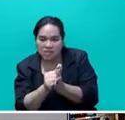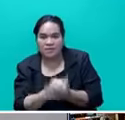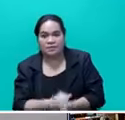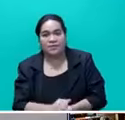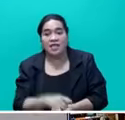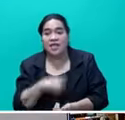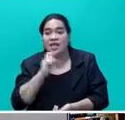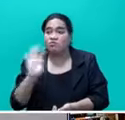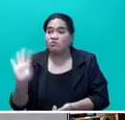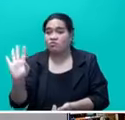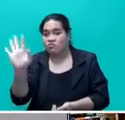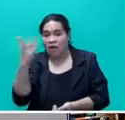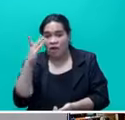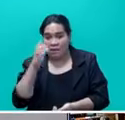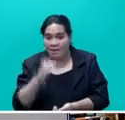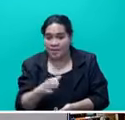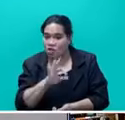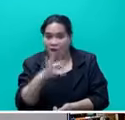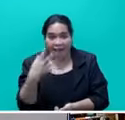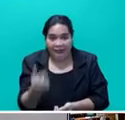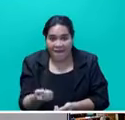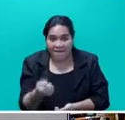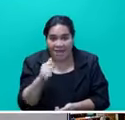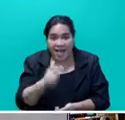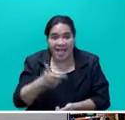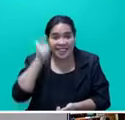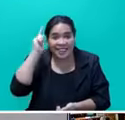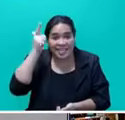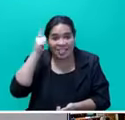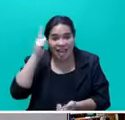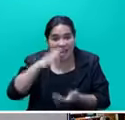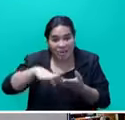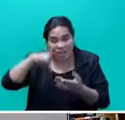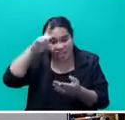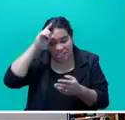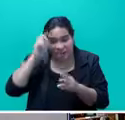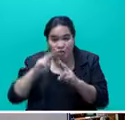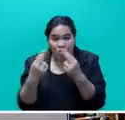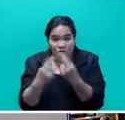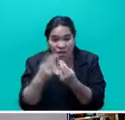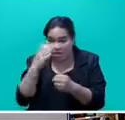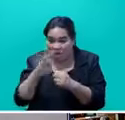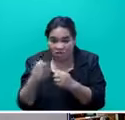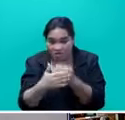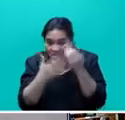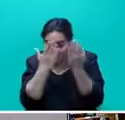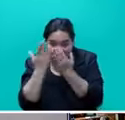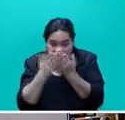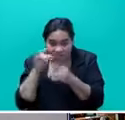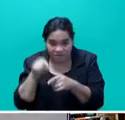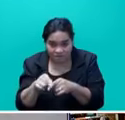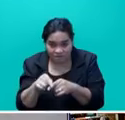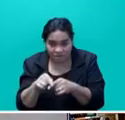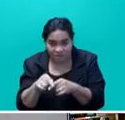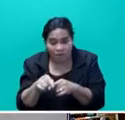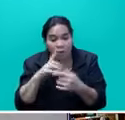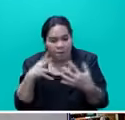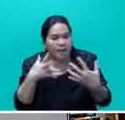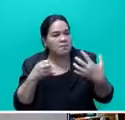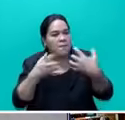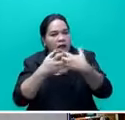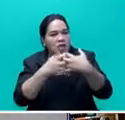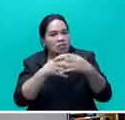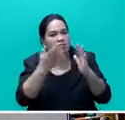if somebody does not have the teacher, the education units as required by the qualification standards within the